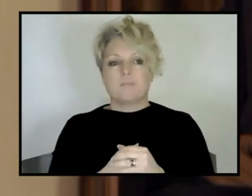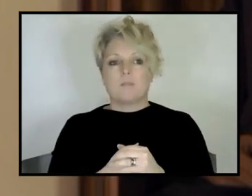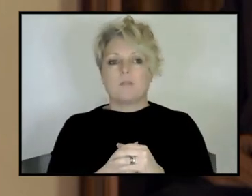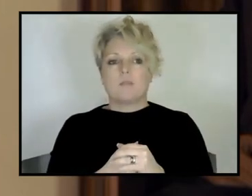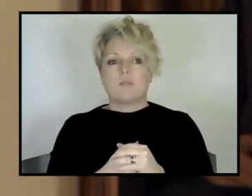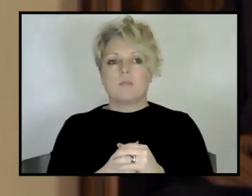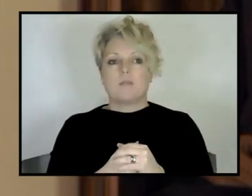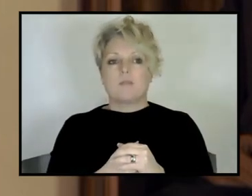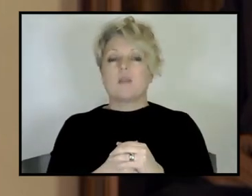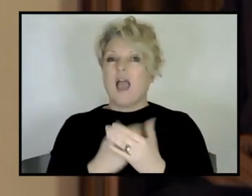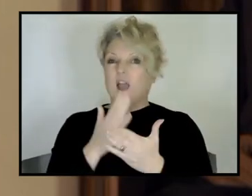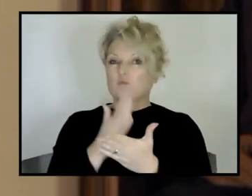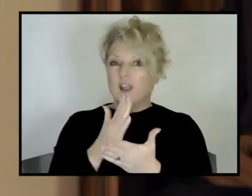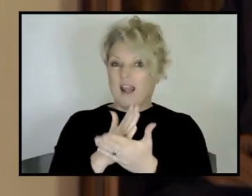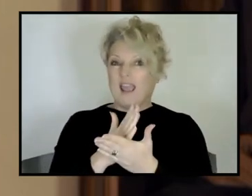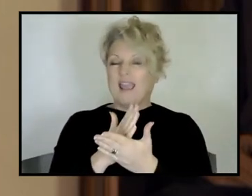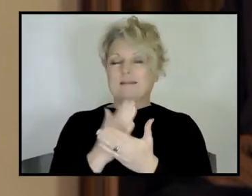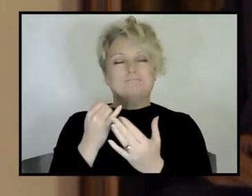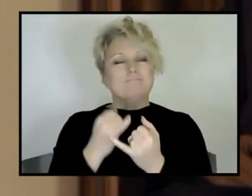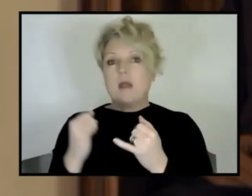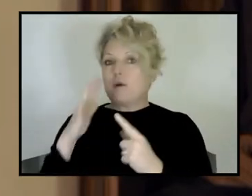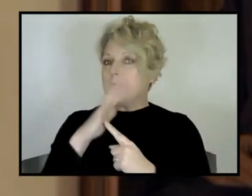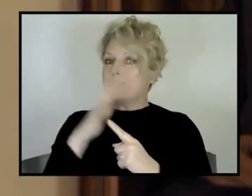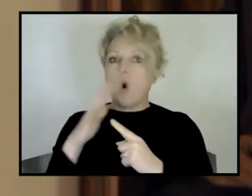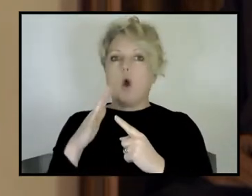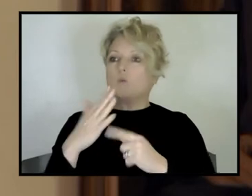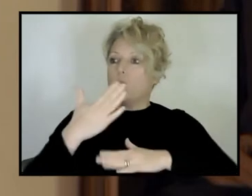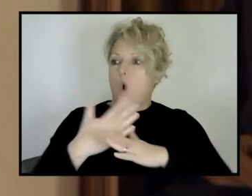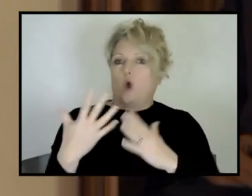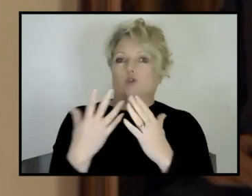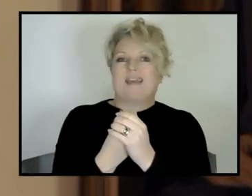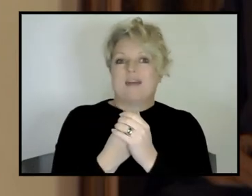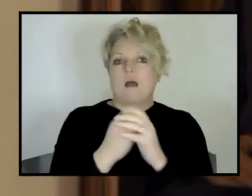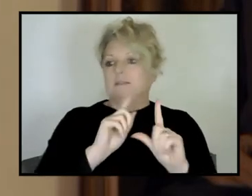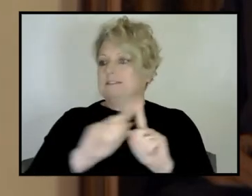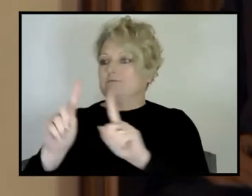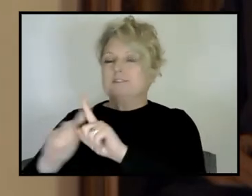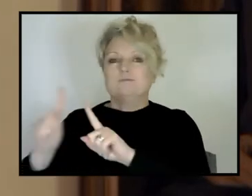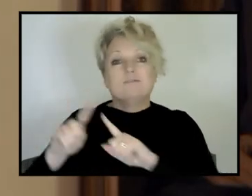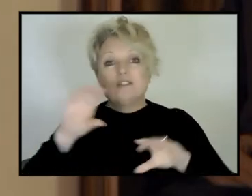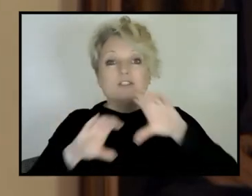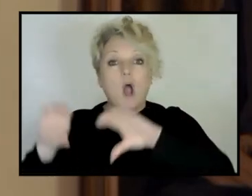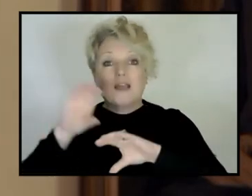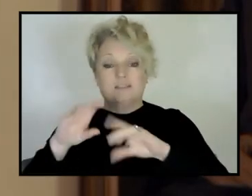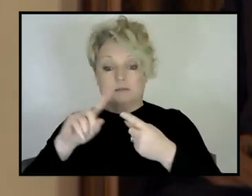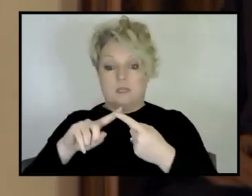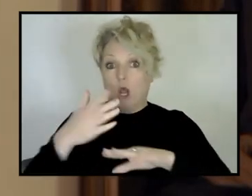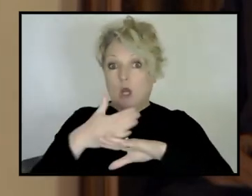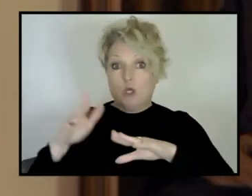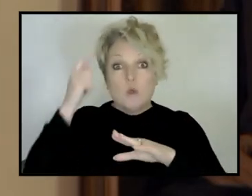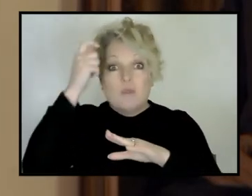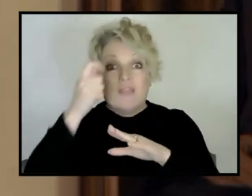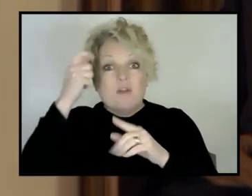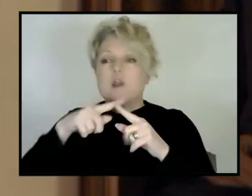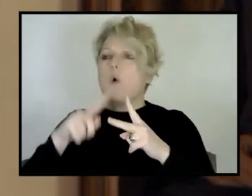uh, strongly on interdisciplinary work, whether you're coming up with a new theory or whether you're just consolidating this, an existing